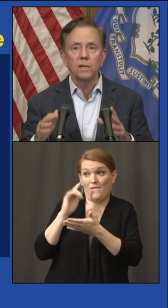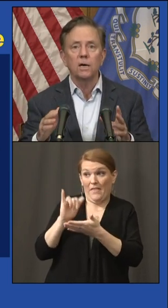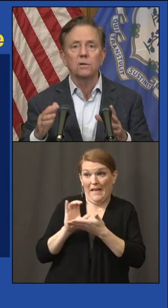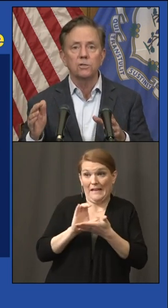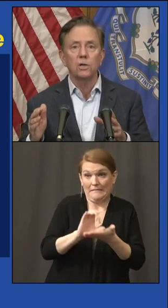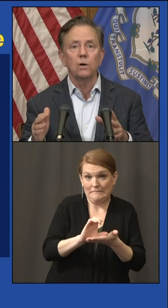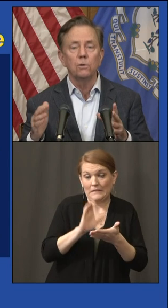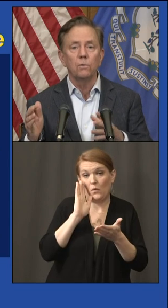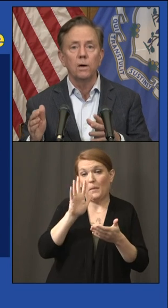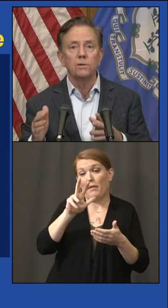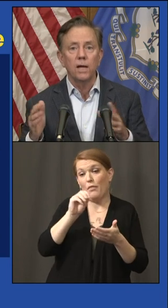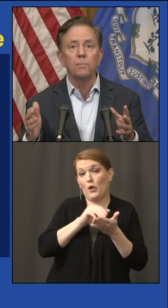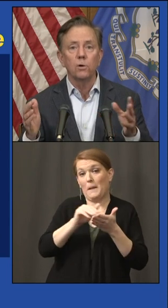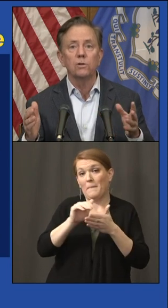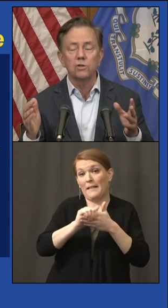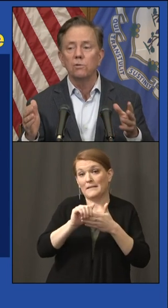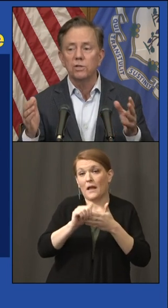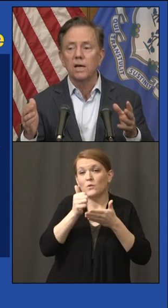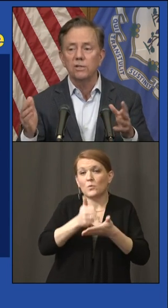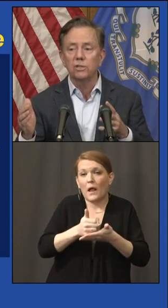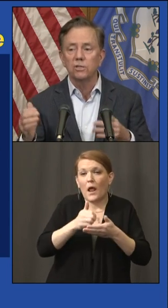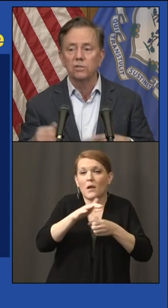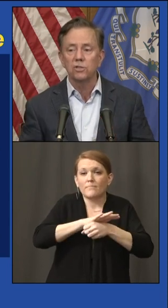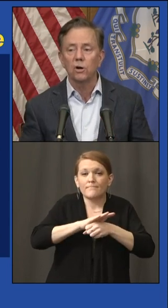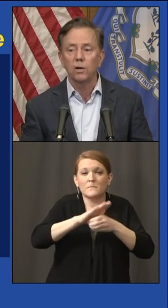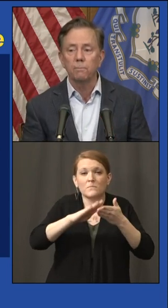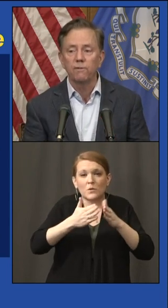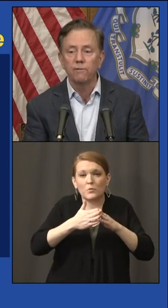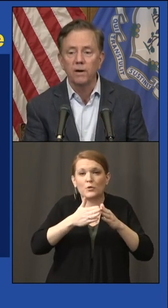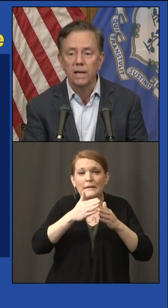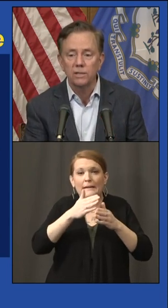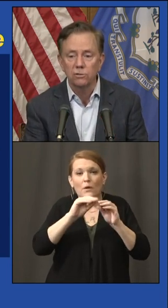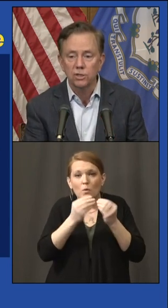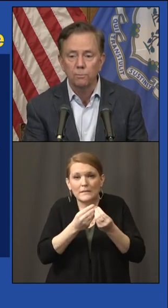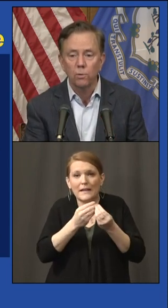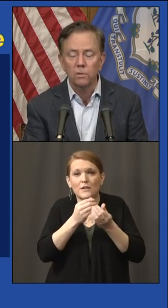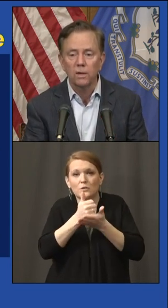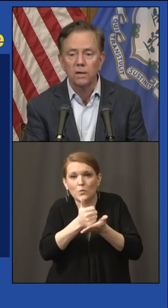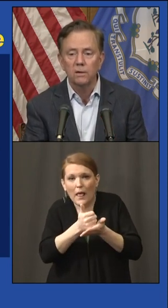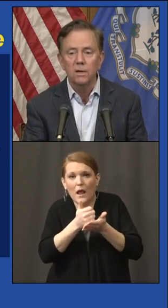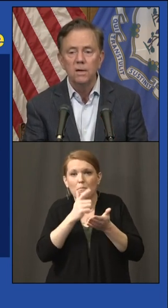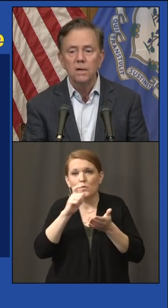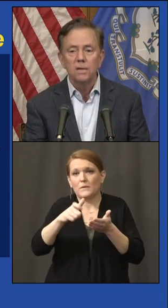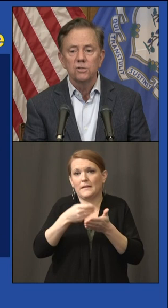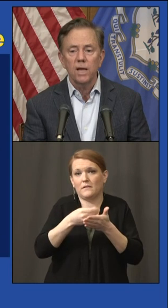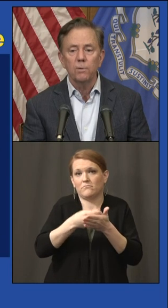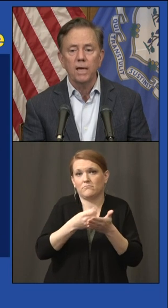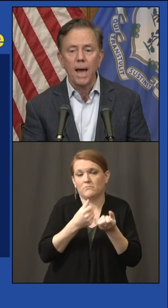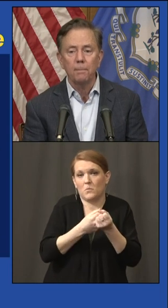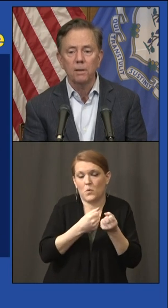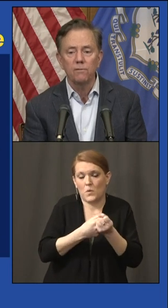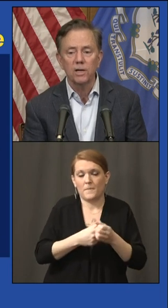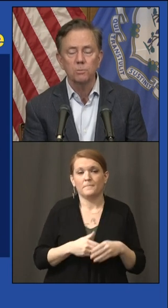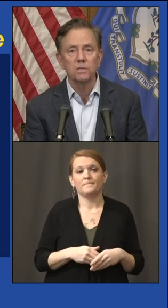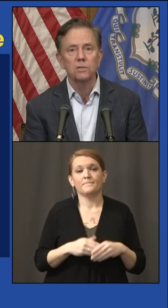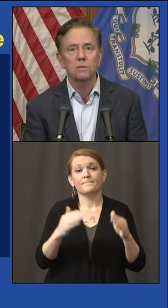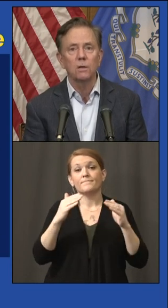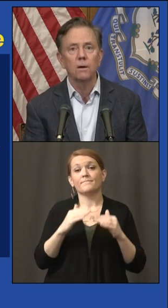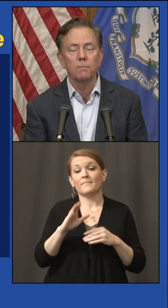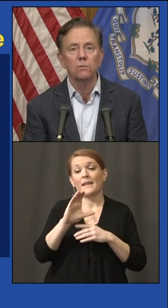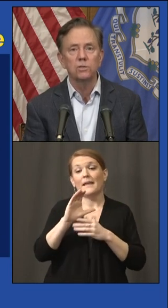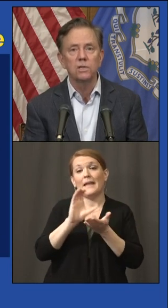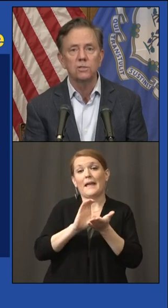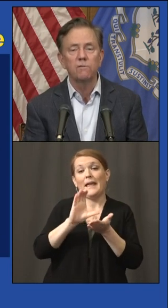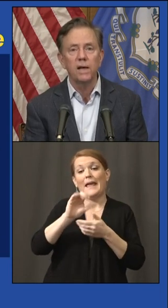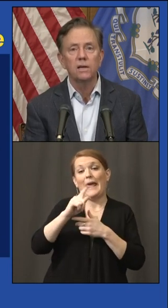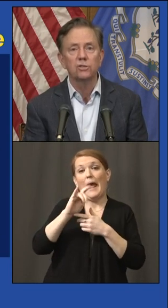$30 million to go to neighborhood associations and start up for financial support there. Same with capital investments in